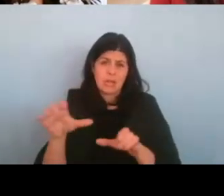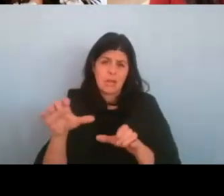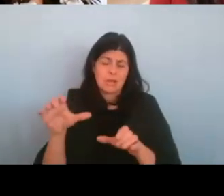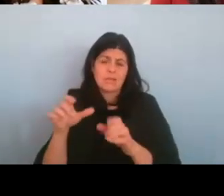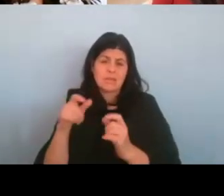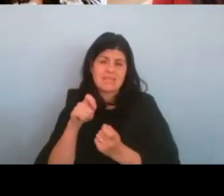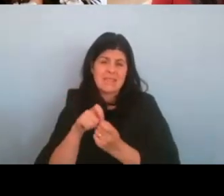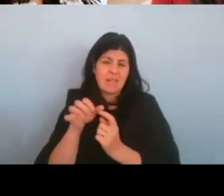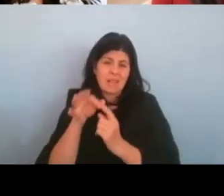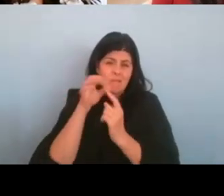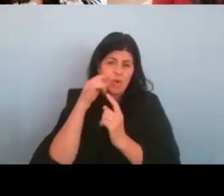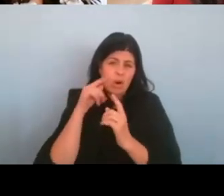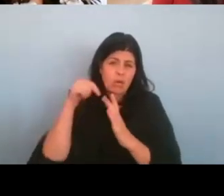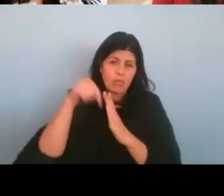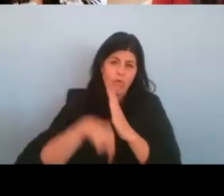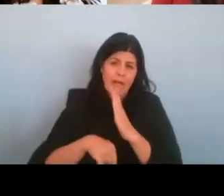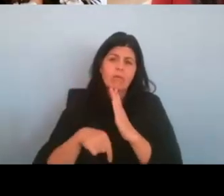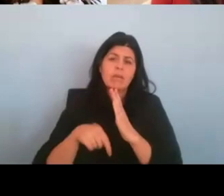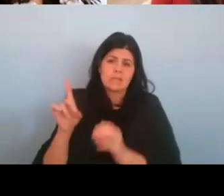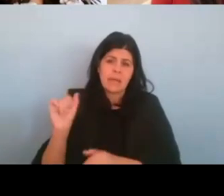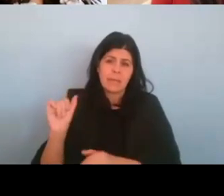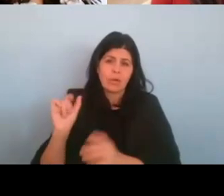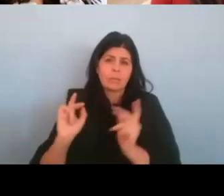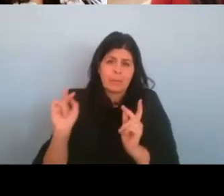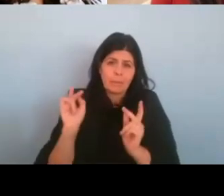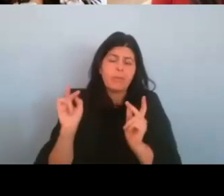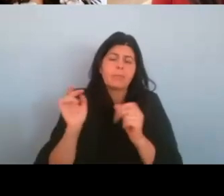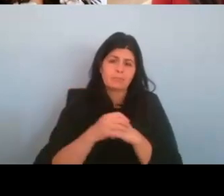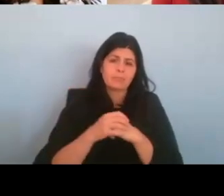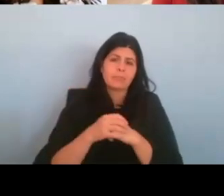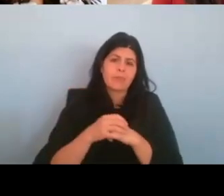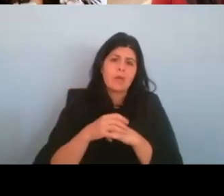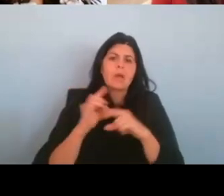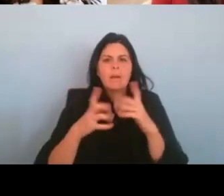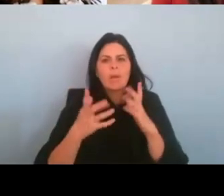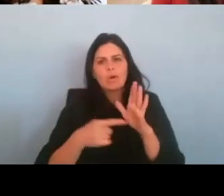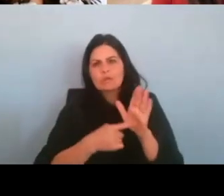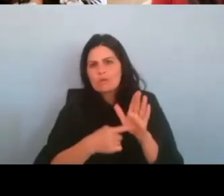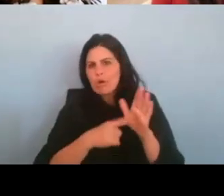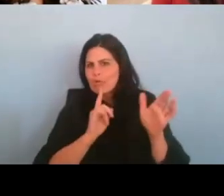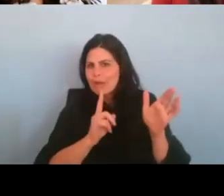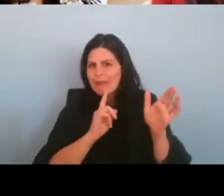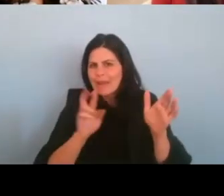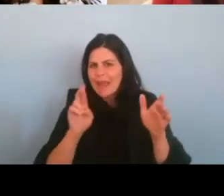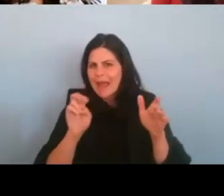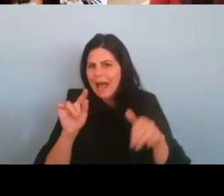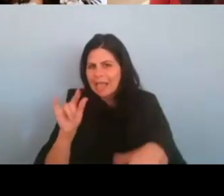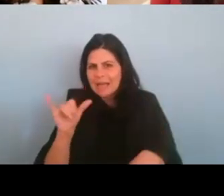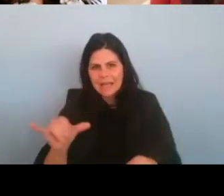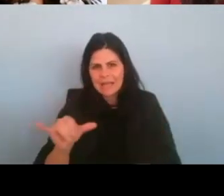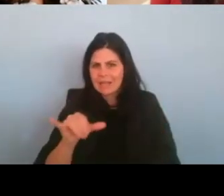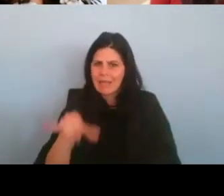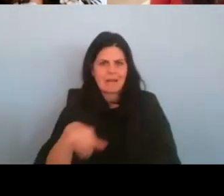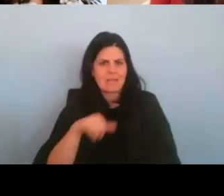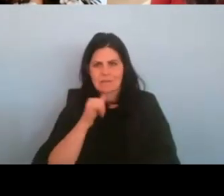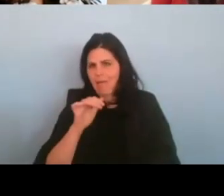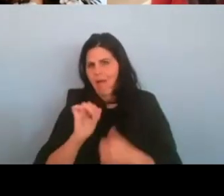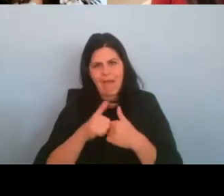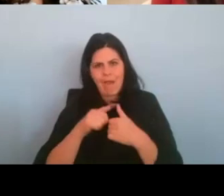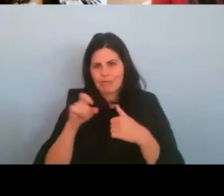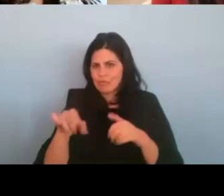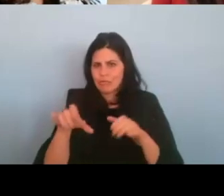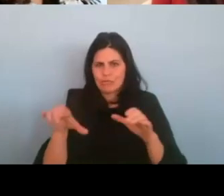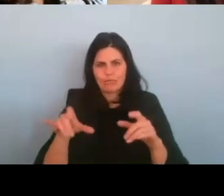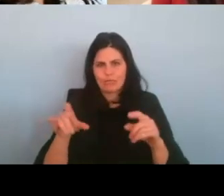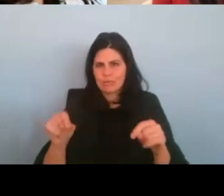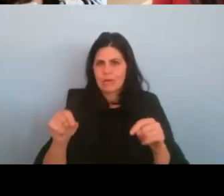disabled people. But I wanted to show the reality that that's doesn't, that that's not the way that you should go and that you can,